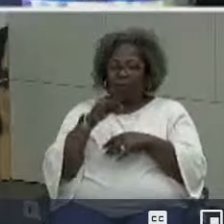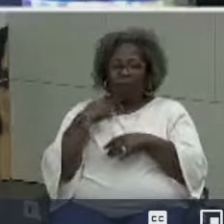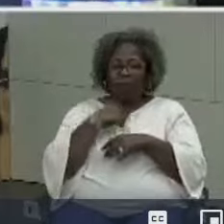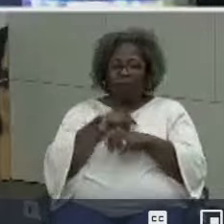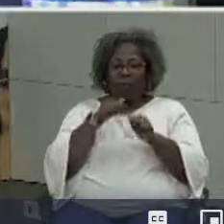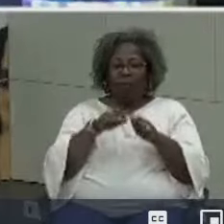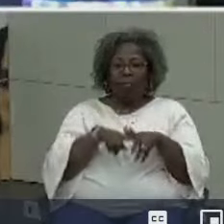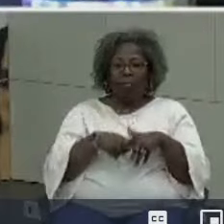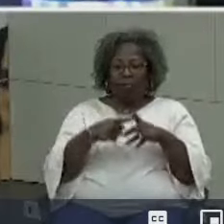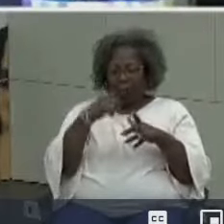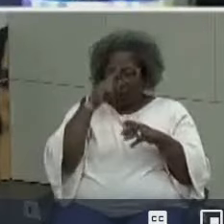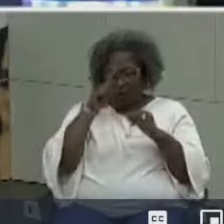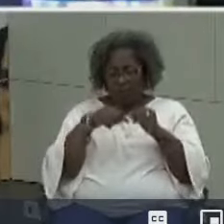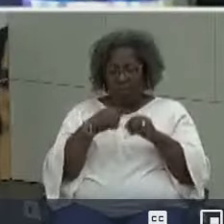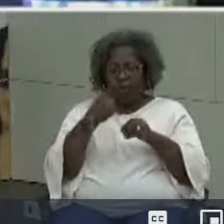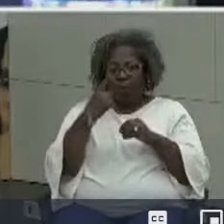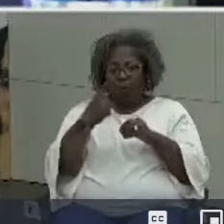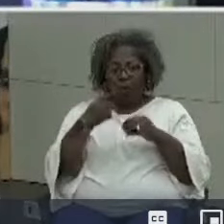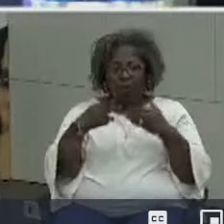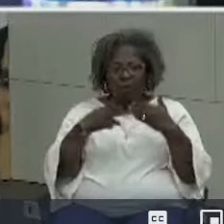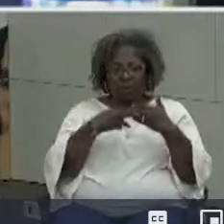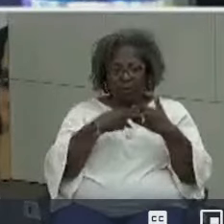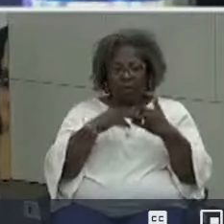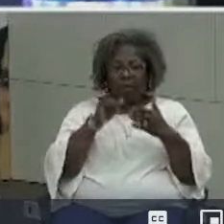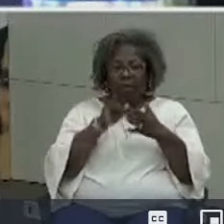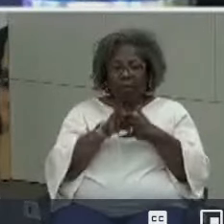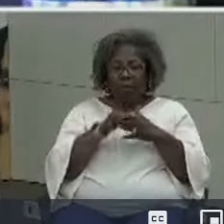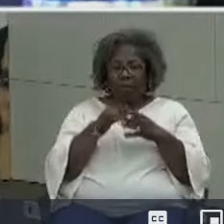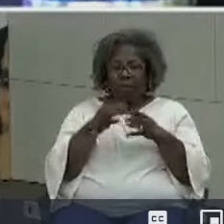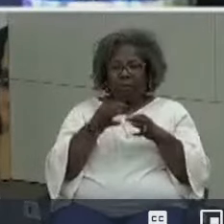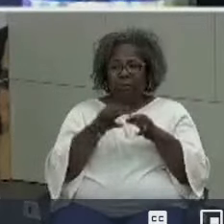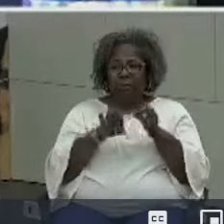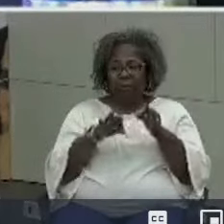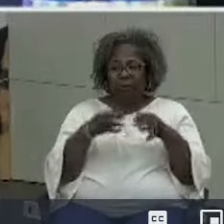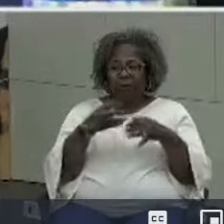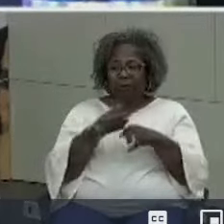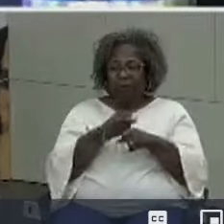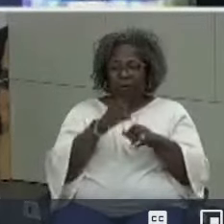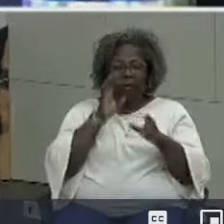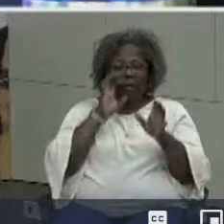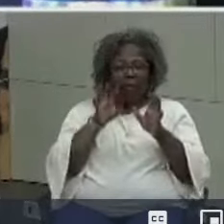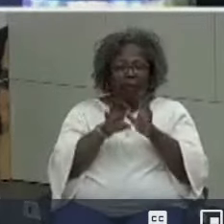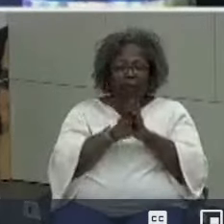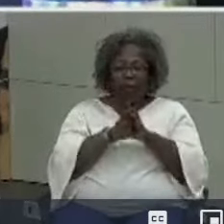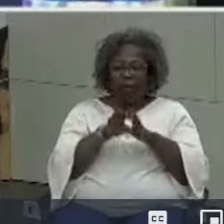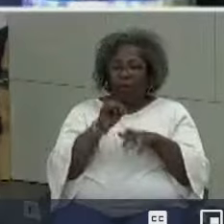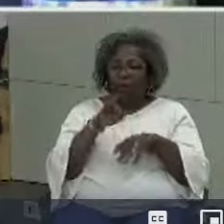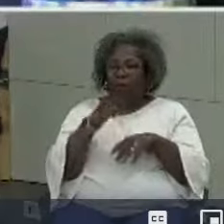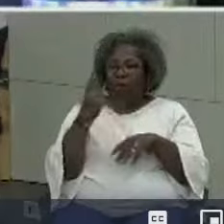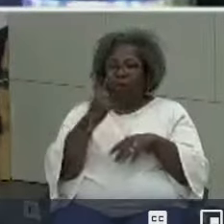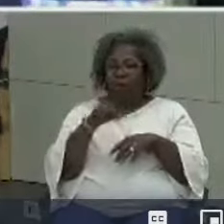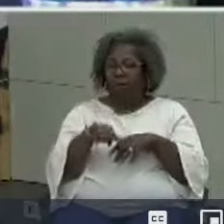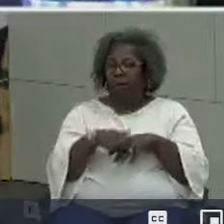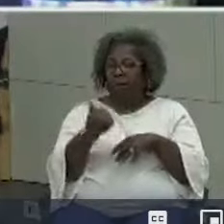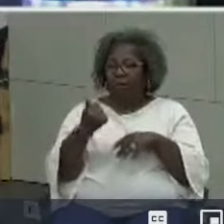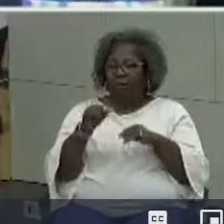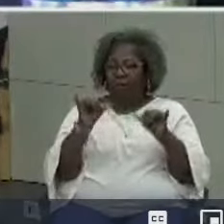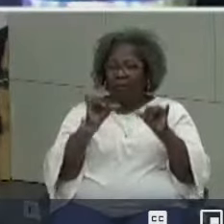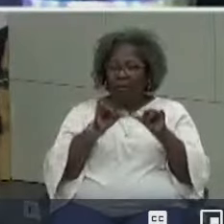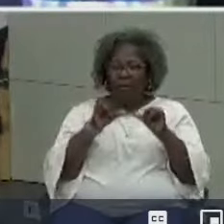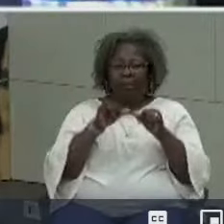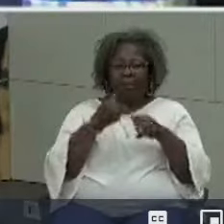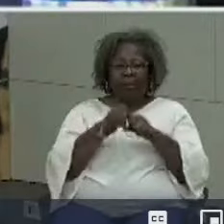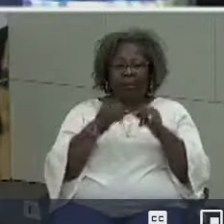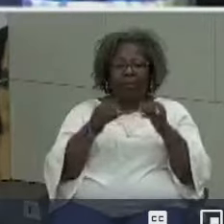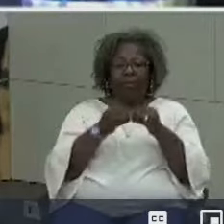begin to think about like one slide that that simplifies through pictures or some other measure that